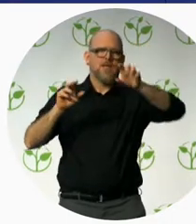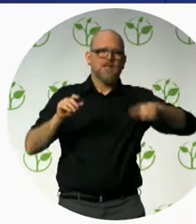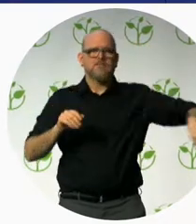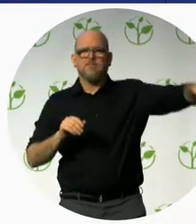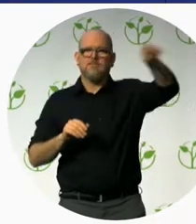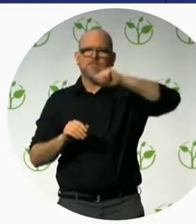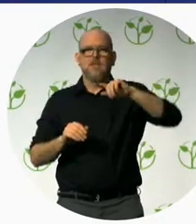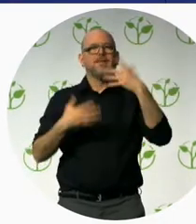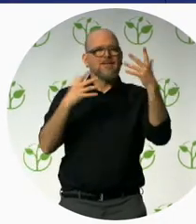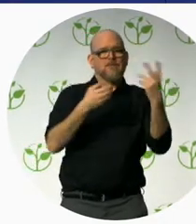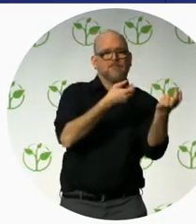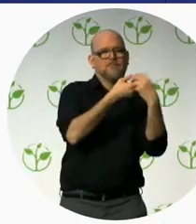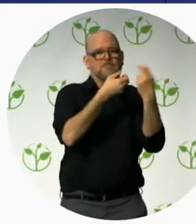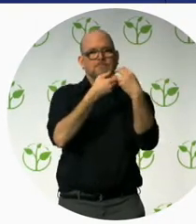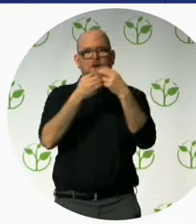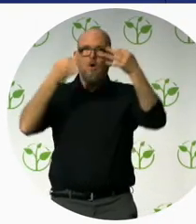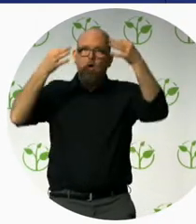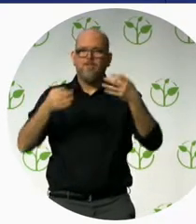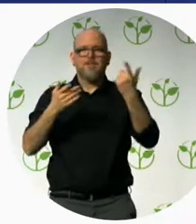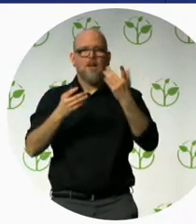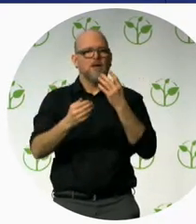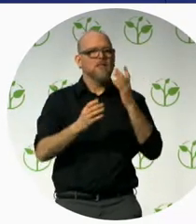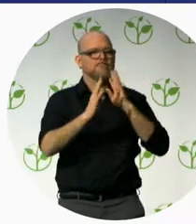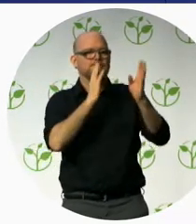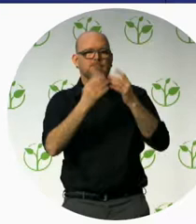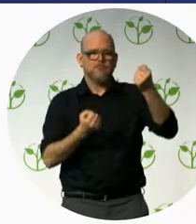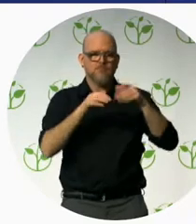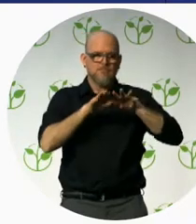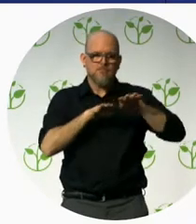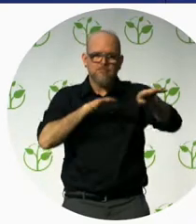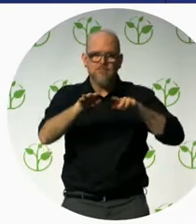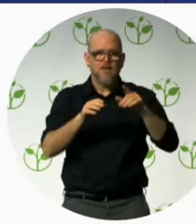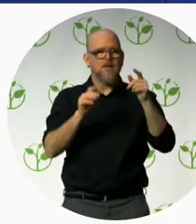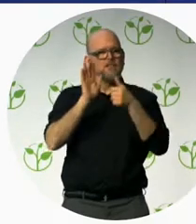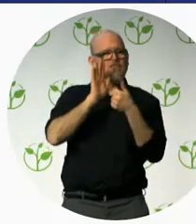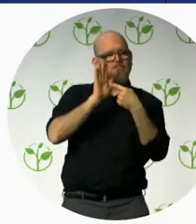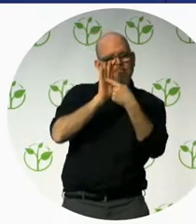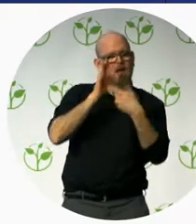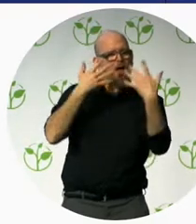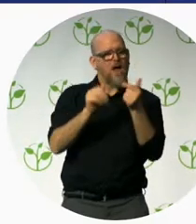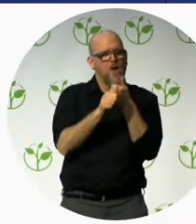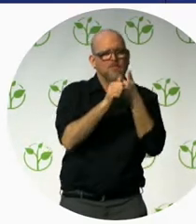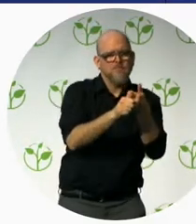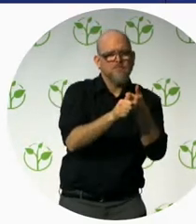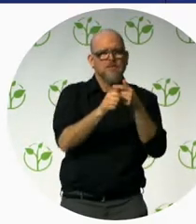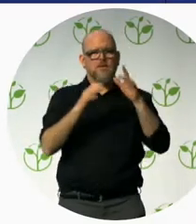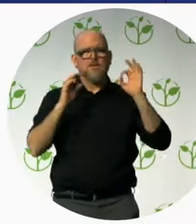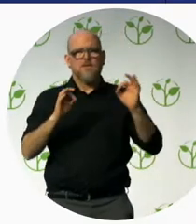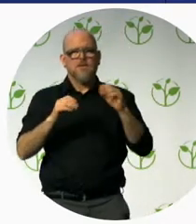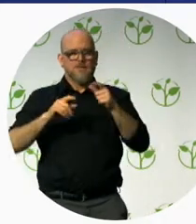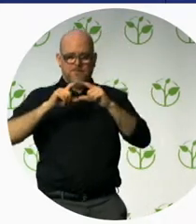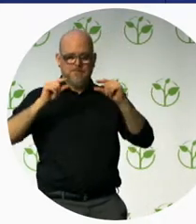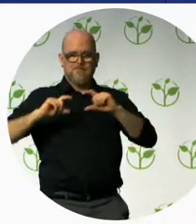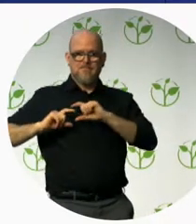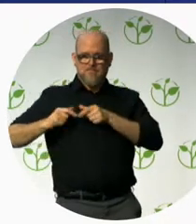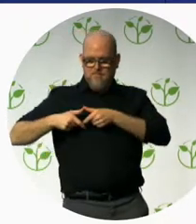could replicate the success of European Youth Card and mobilize museums, restaurants, transport, hotels and others to